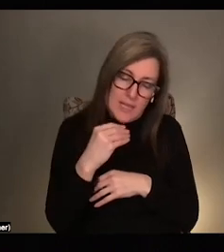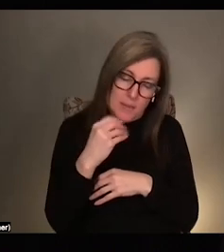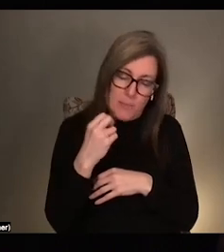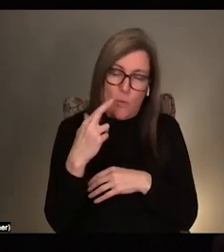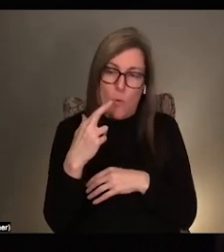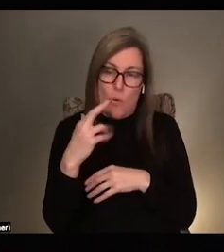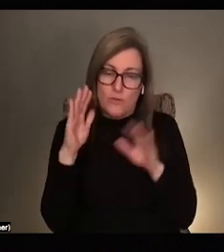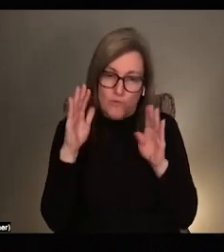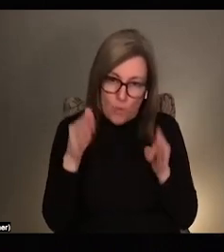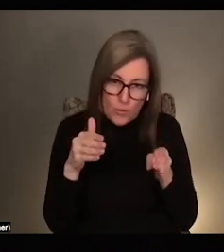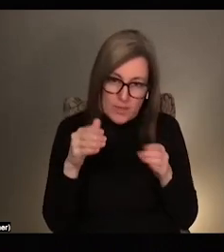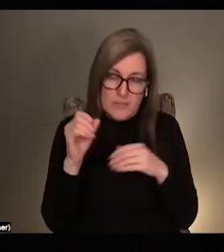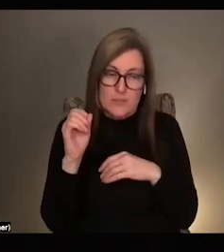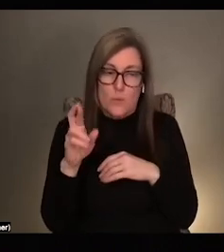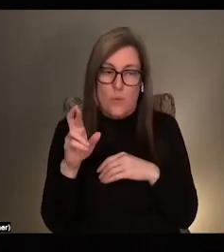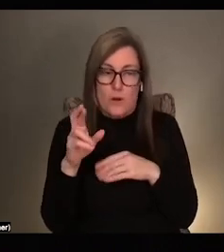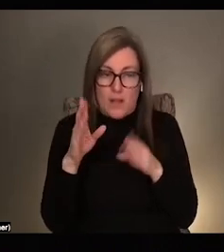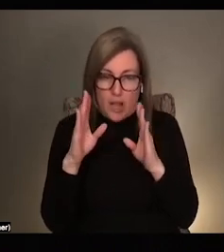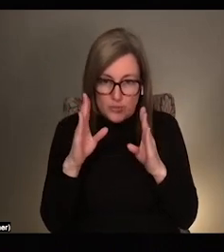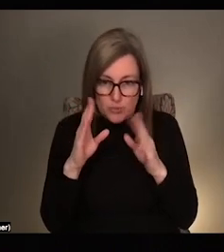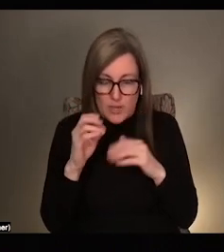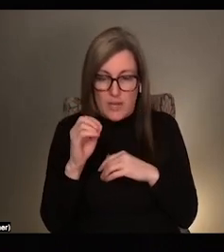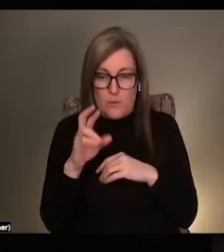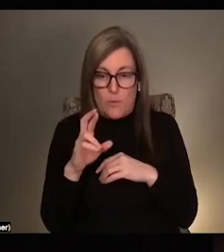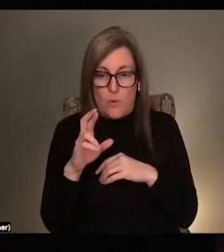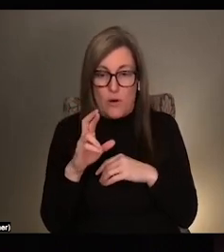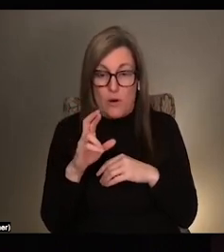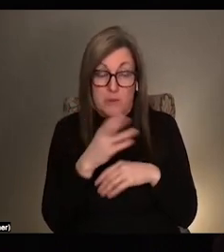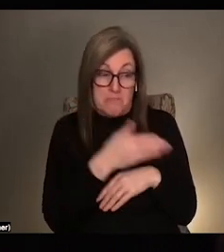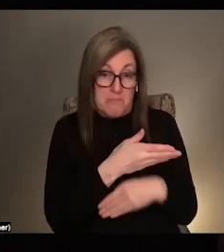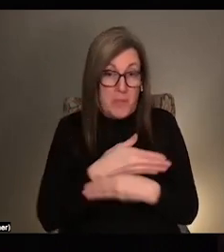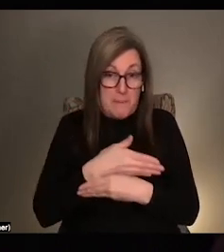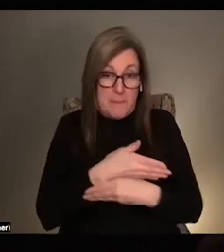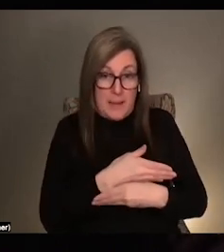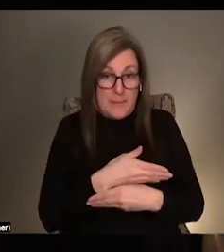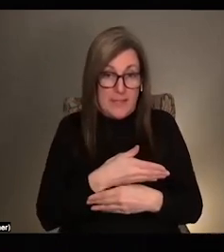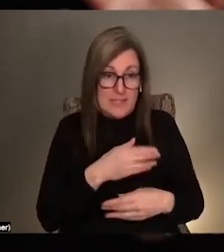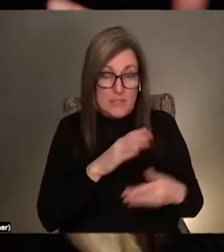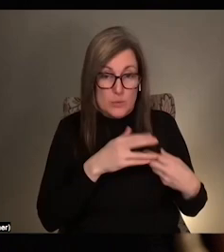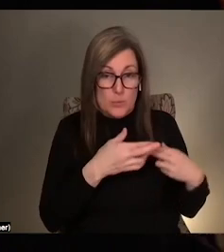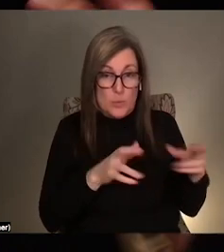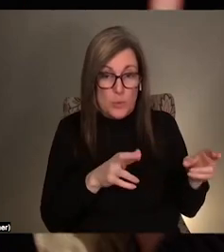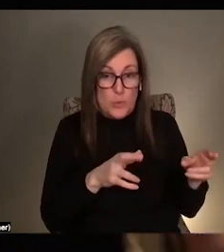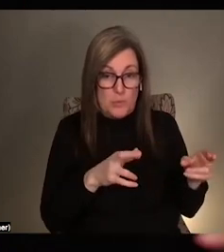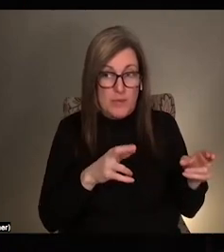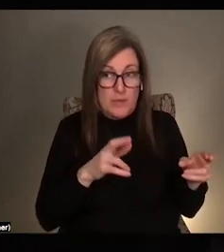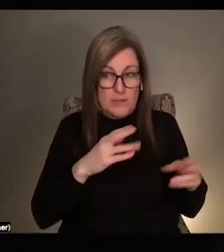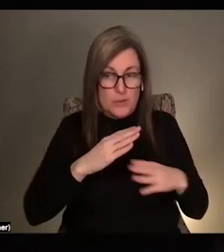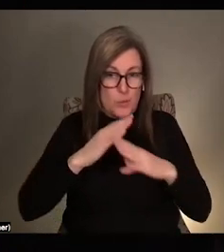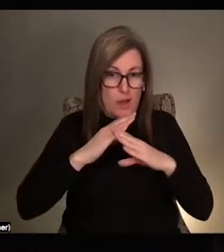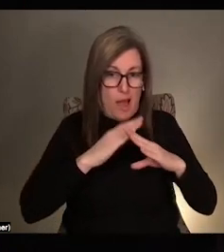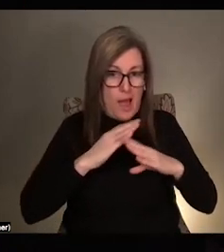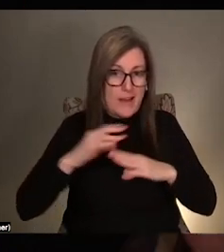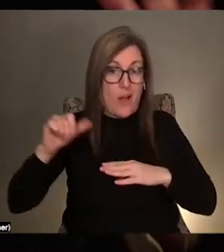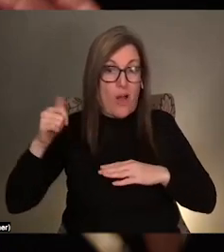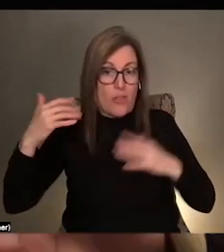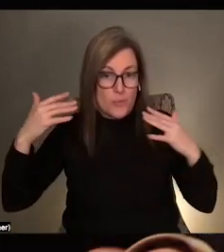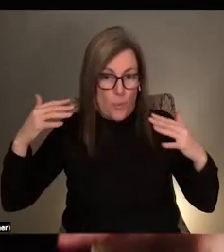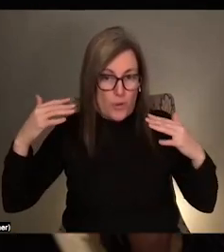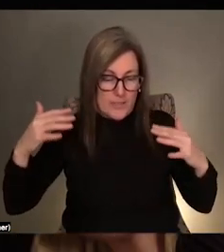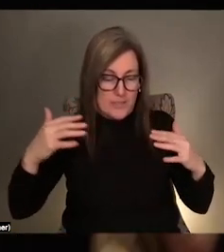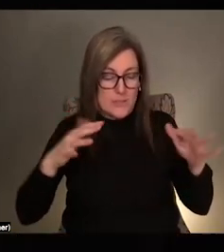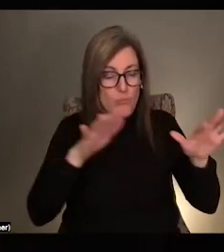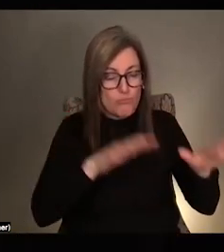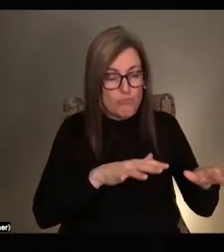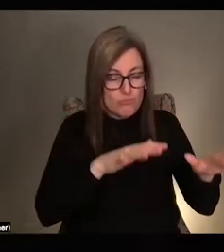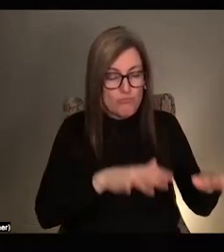concentrate or they'll put them in like a baby's nursery to sort of like mask other noises and help. Yeah. Kind of